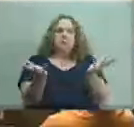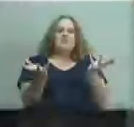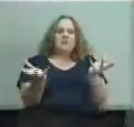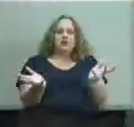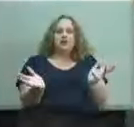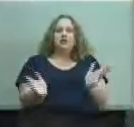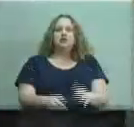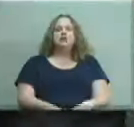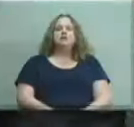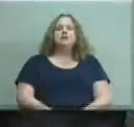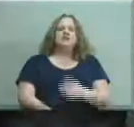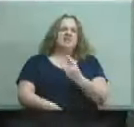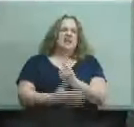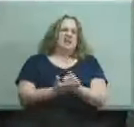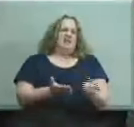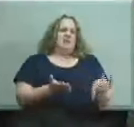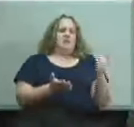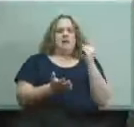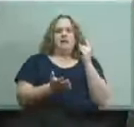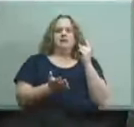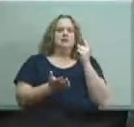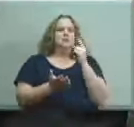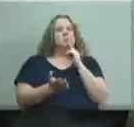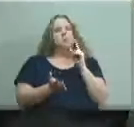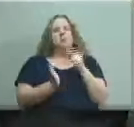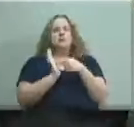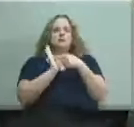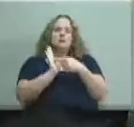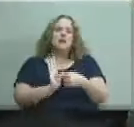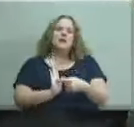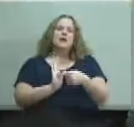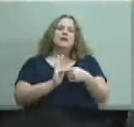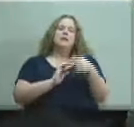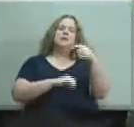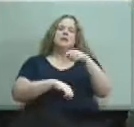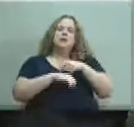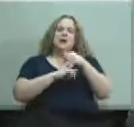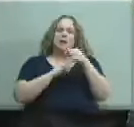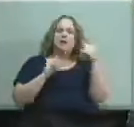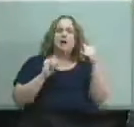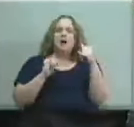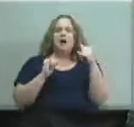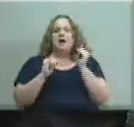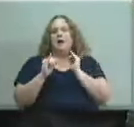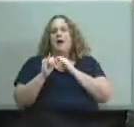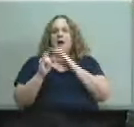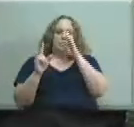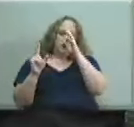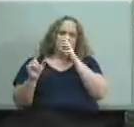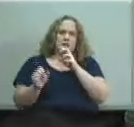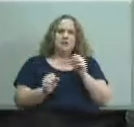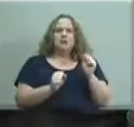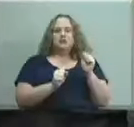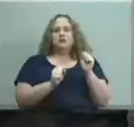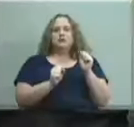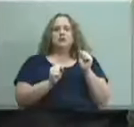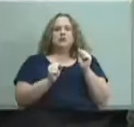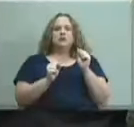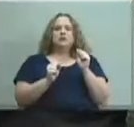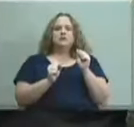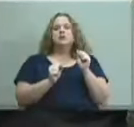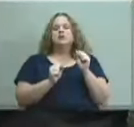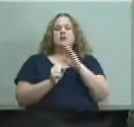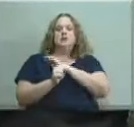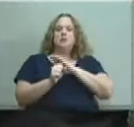this past week that just kind of lays out sort of the timeline of where where we are and where we're going um at the